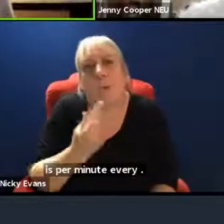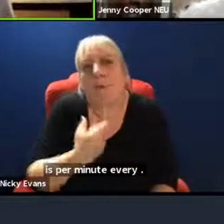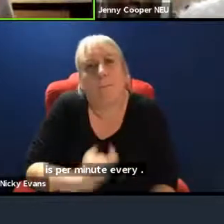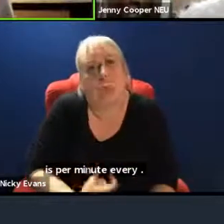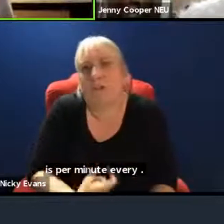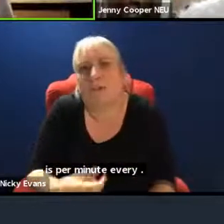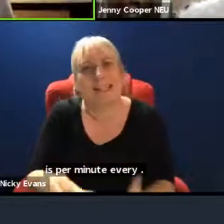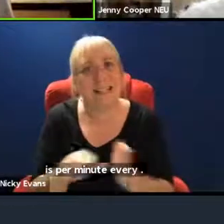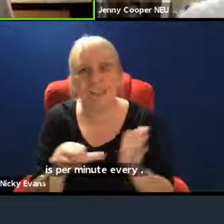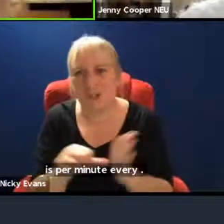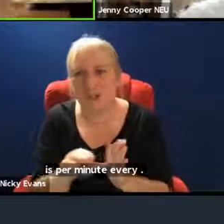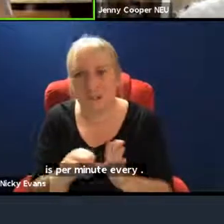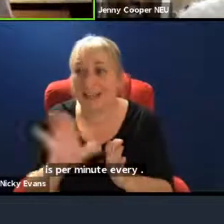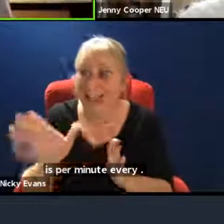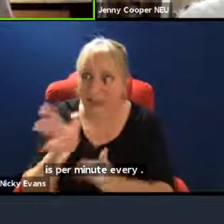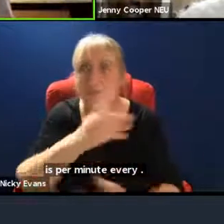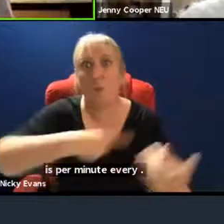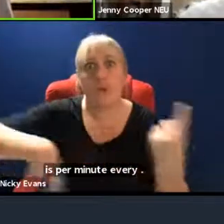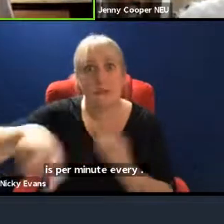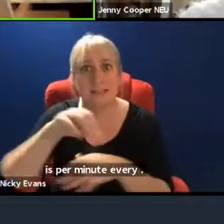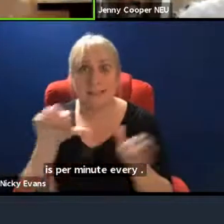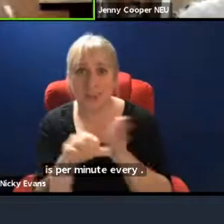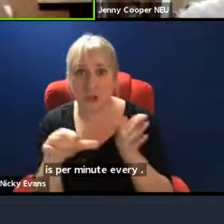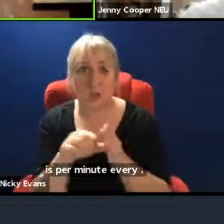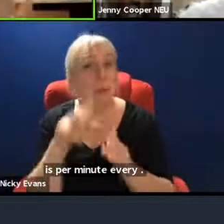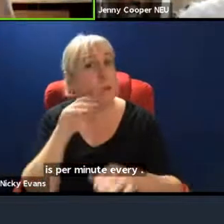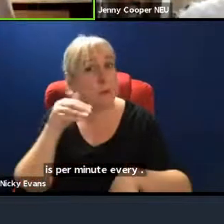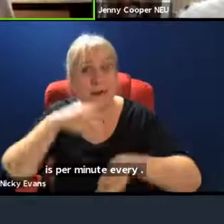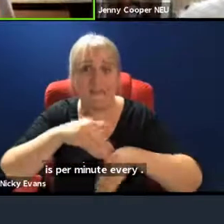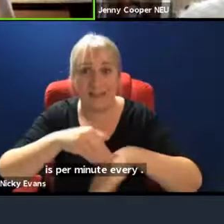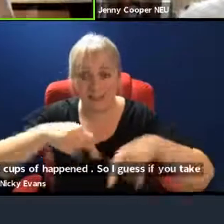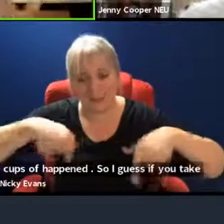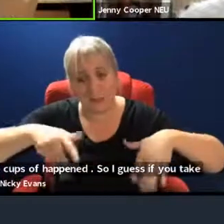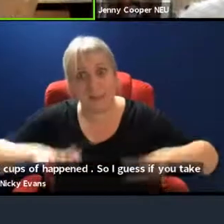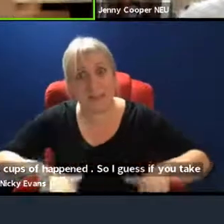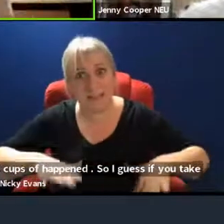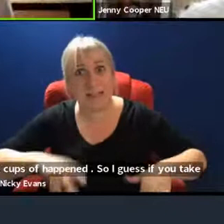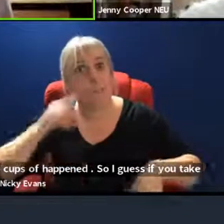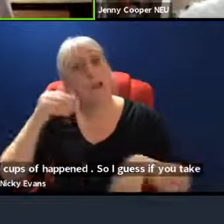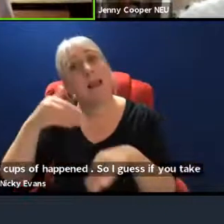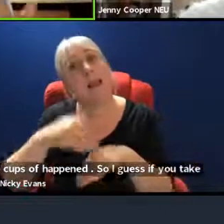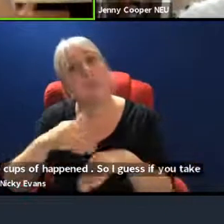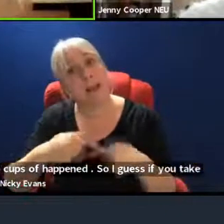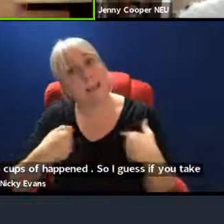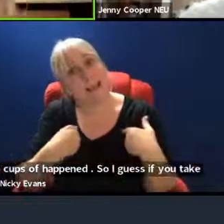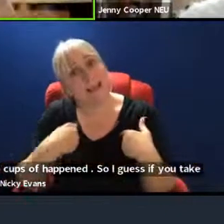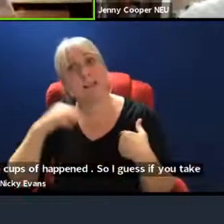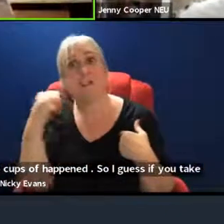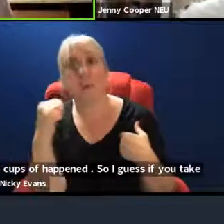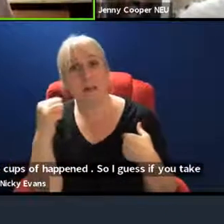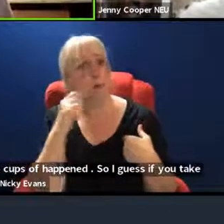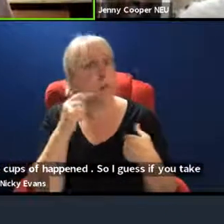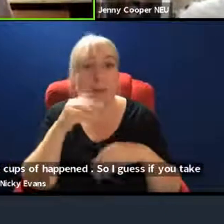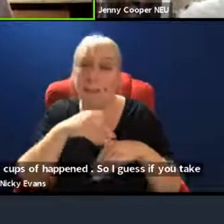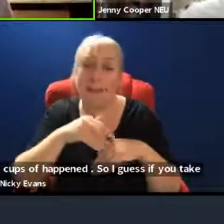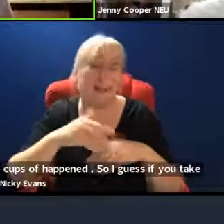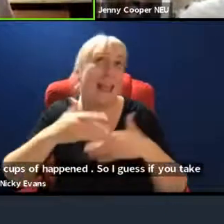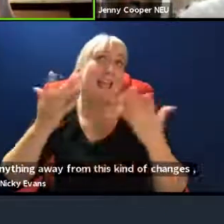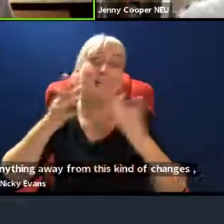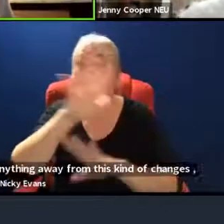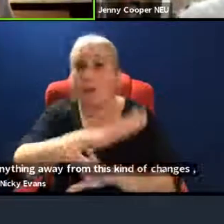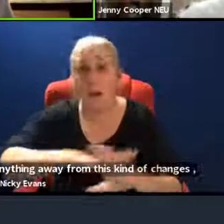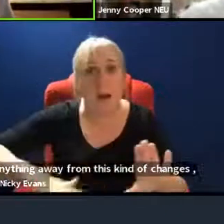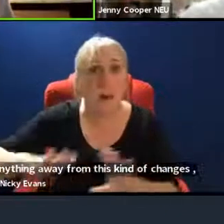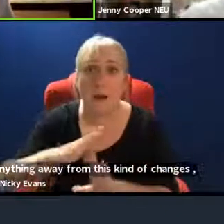everyone's issue. It will impact us in Britain soon. It will impact me in Scotland. It will impact everyone, no matter where you are.